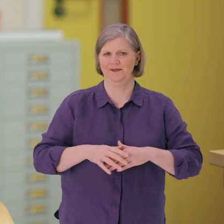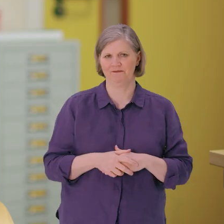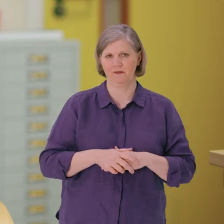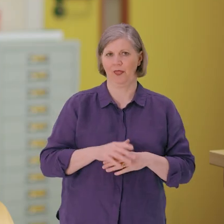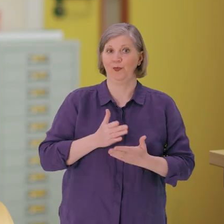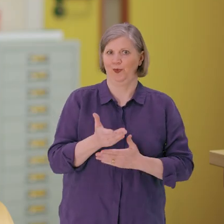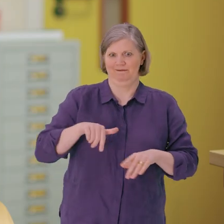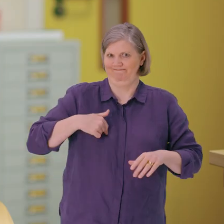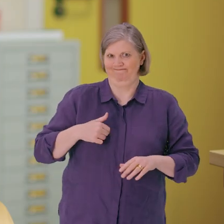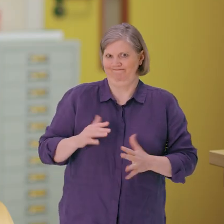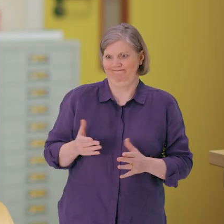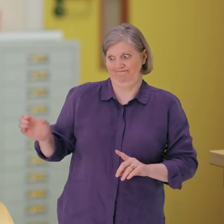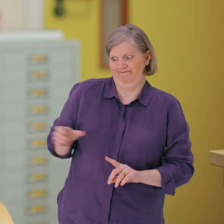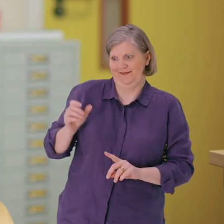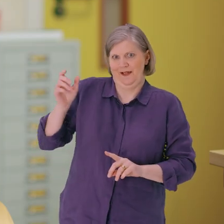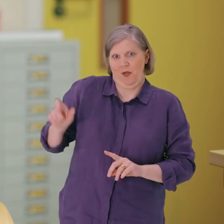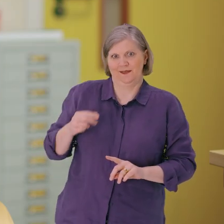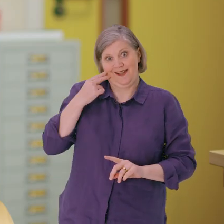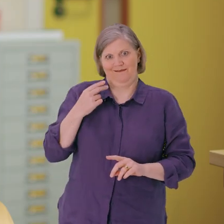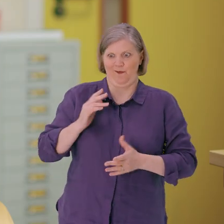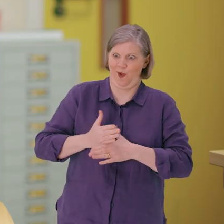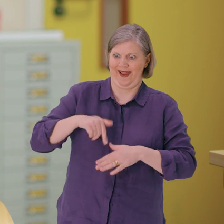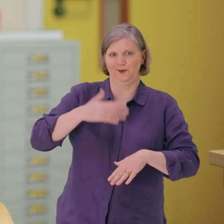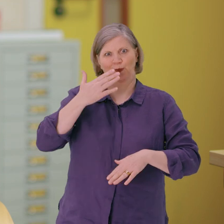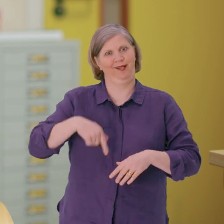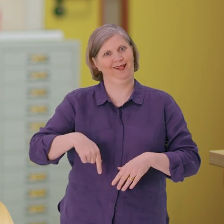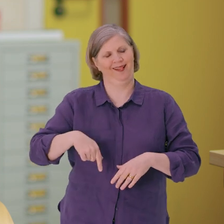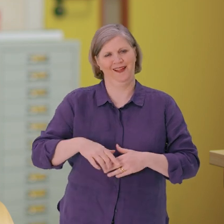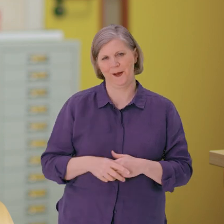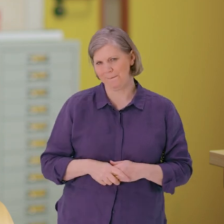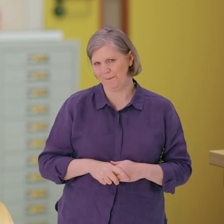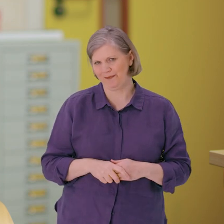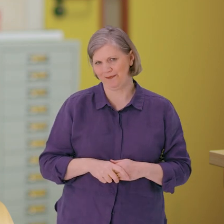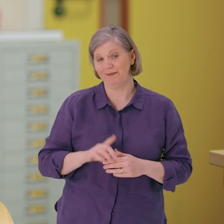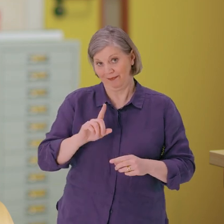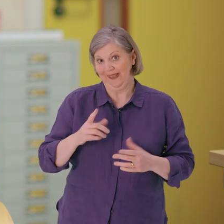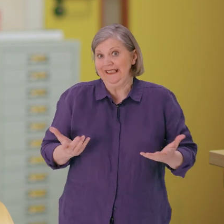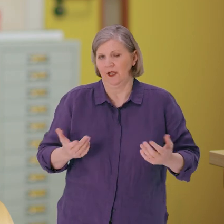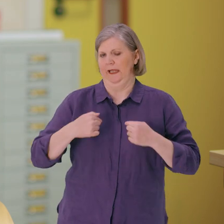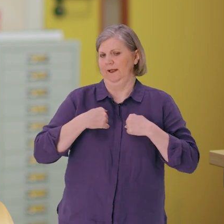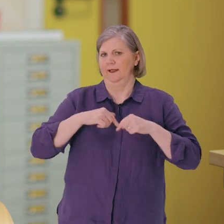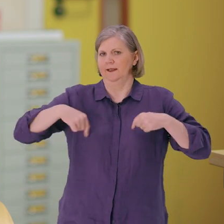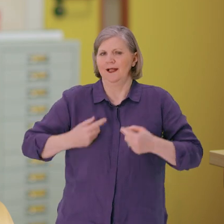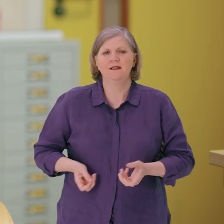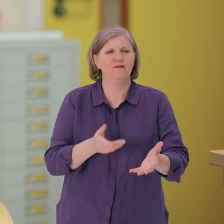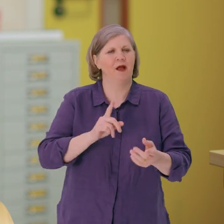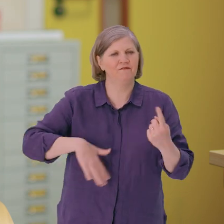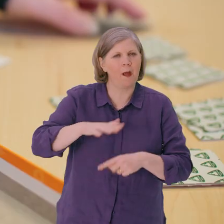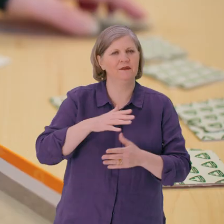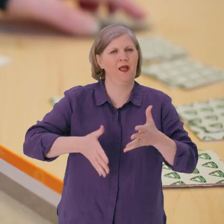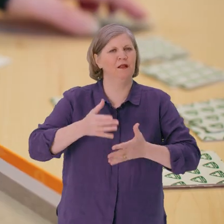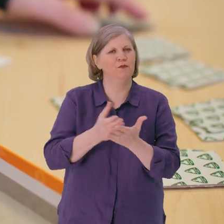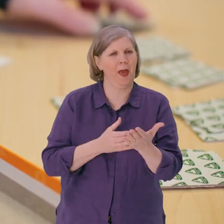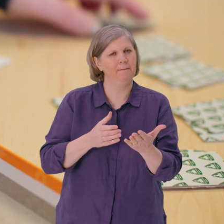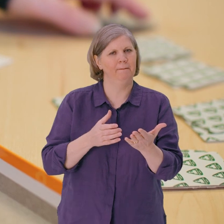because we don't have a deaf person that works in our school and although we deliver the family sign curriculum to